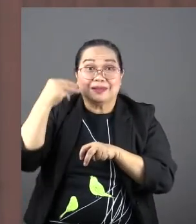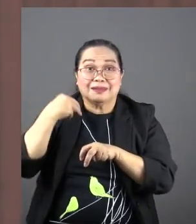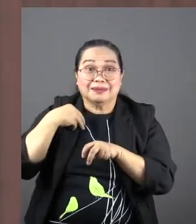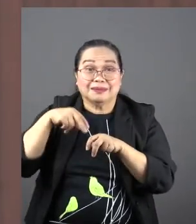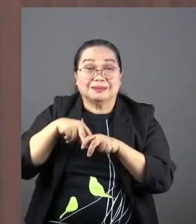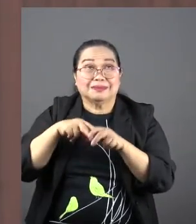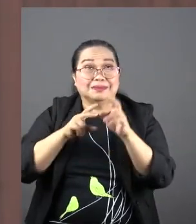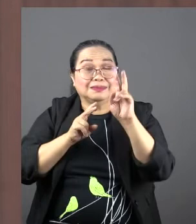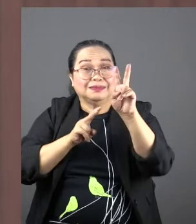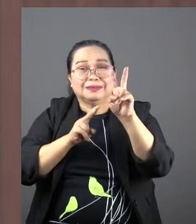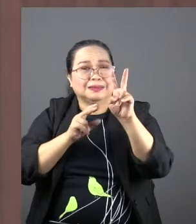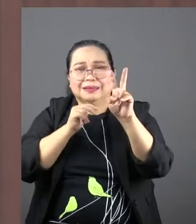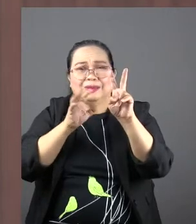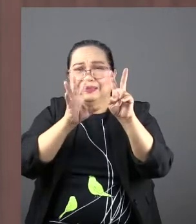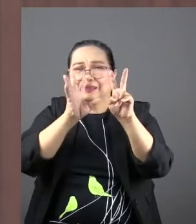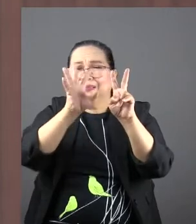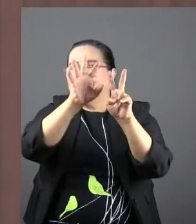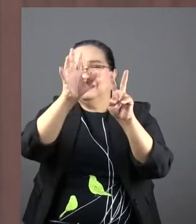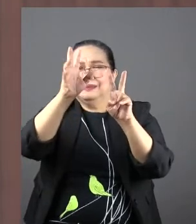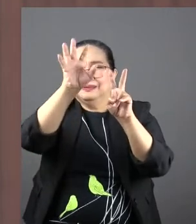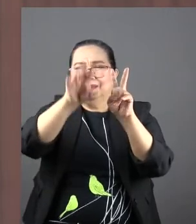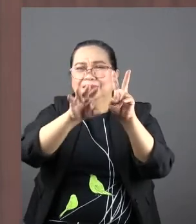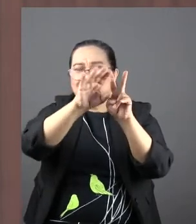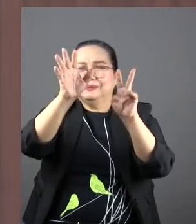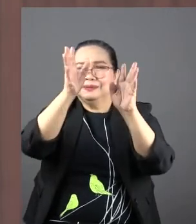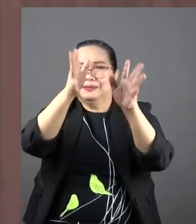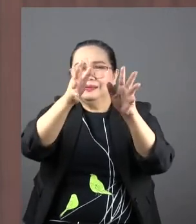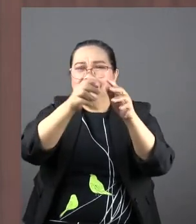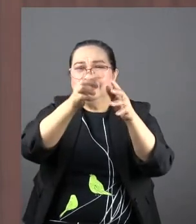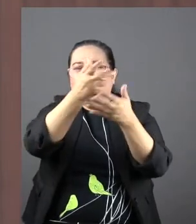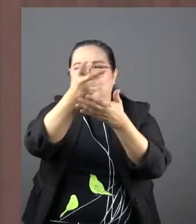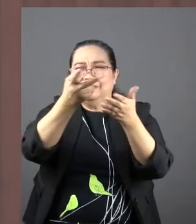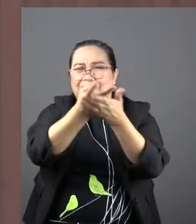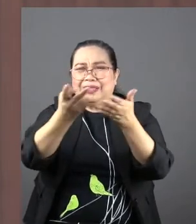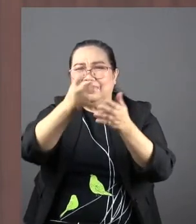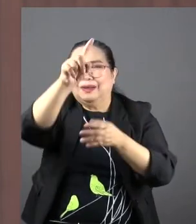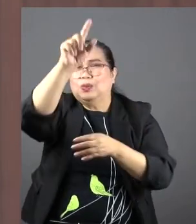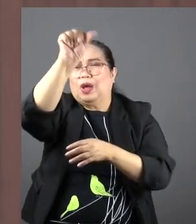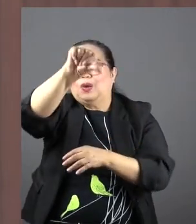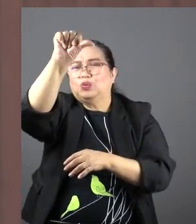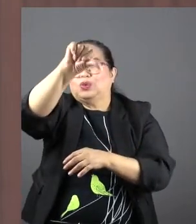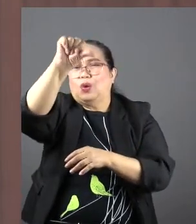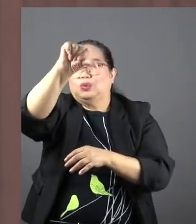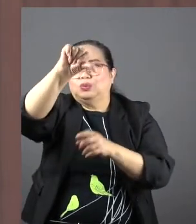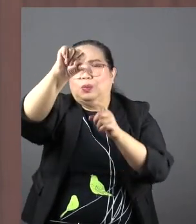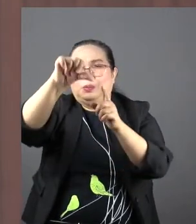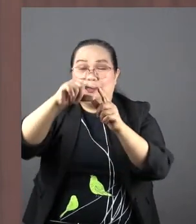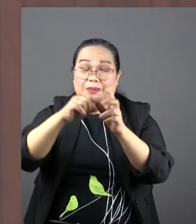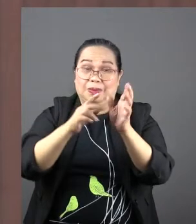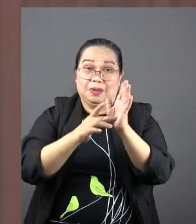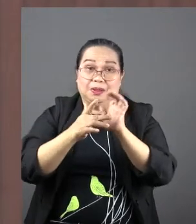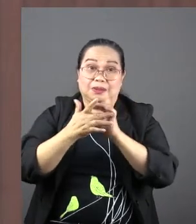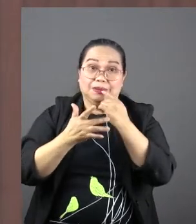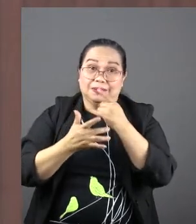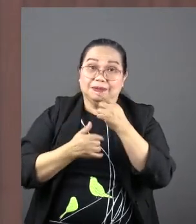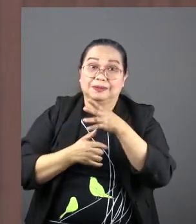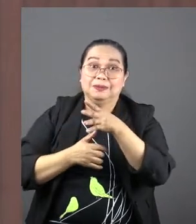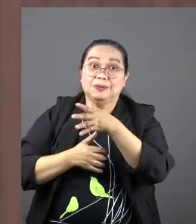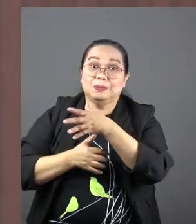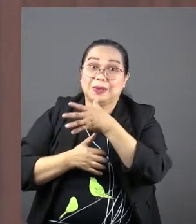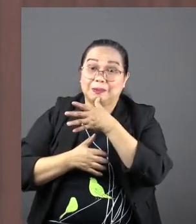She will not leave her son whom everyone is calling a failure and Jesus says to his mother,